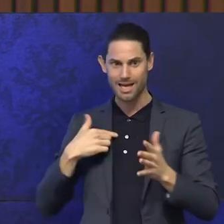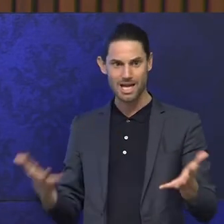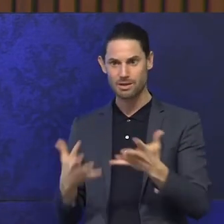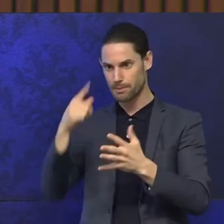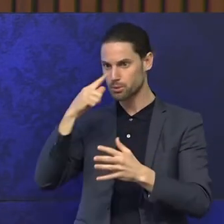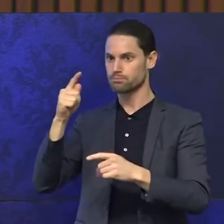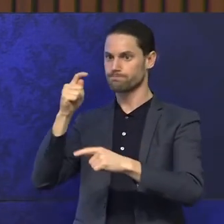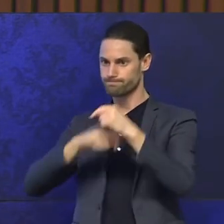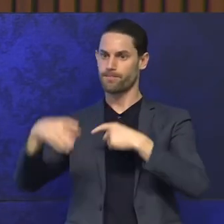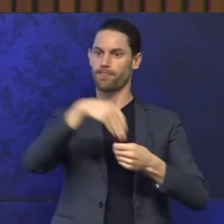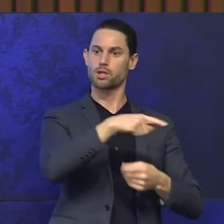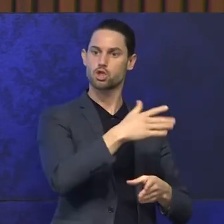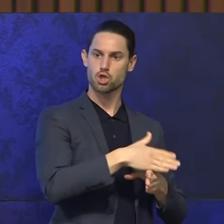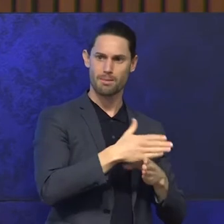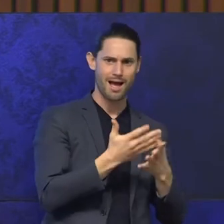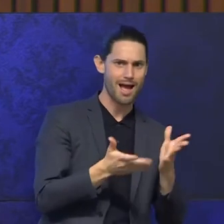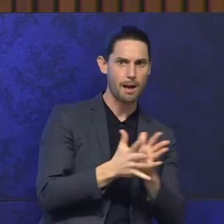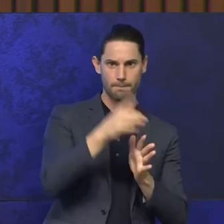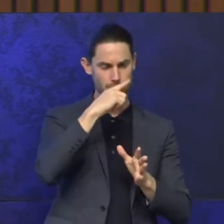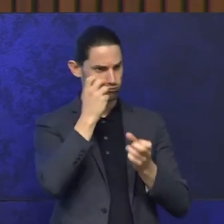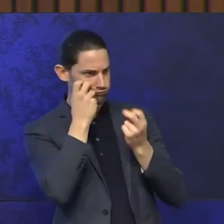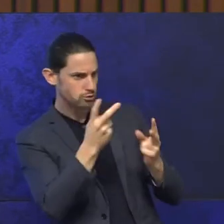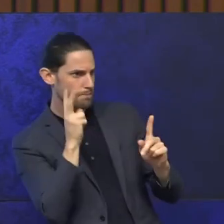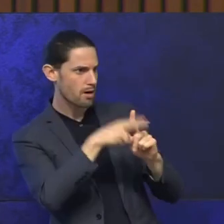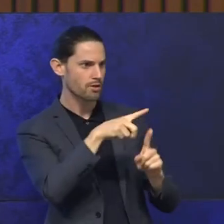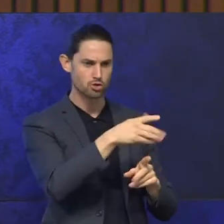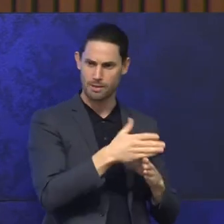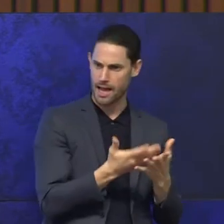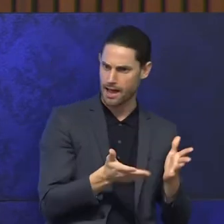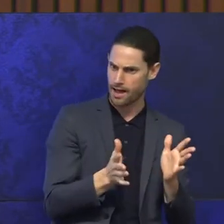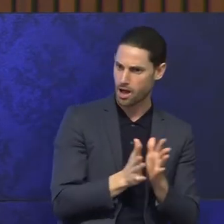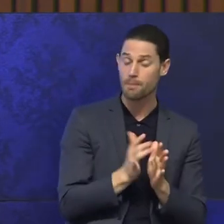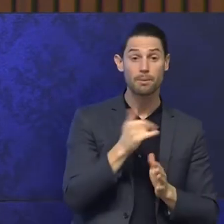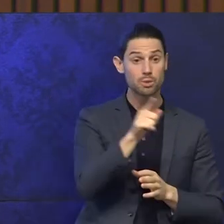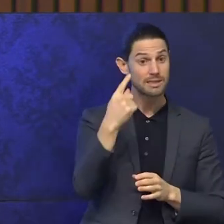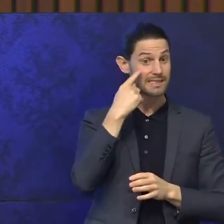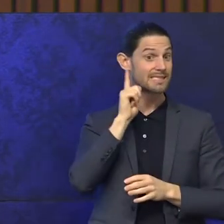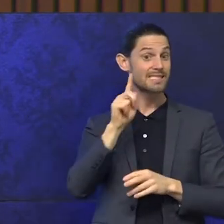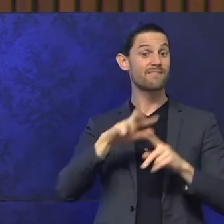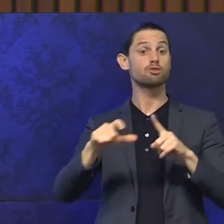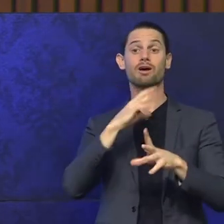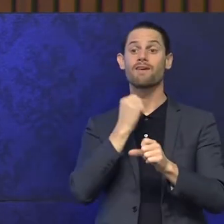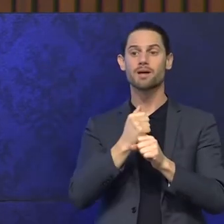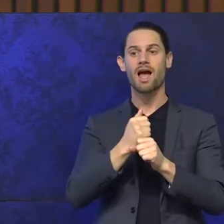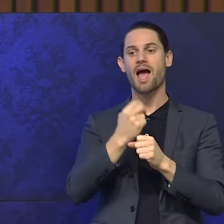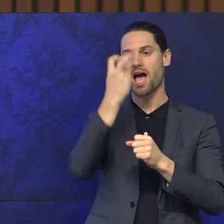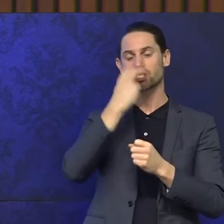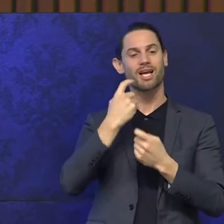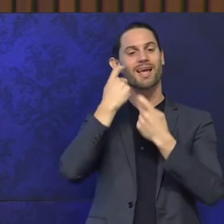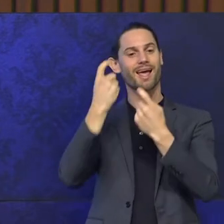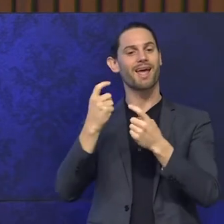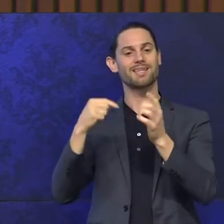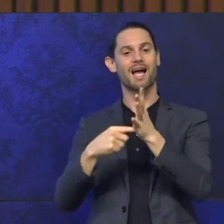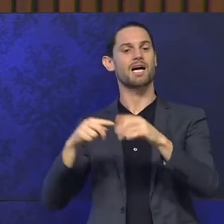the sector? What are we going to do to make it the place to be? You may have noticed that yesterday the federal government's aged care workforce task force